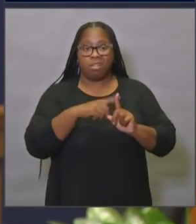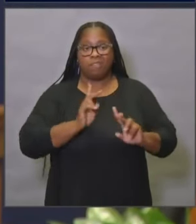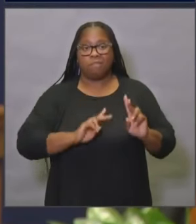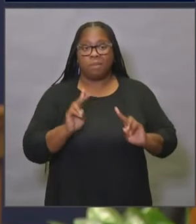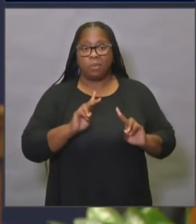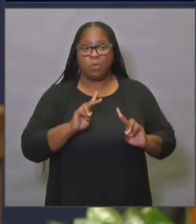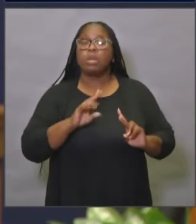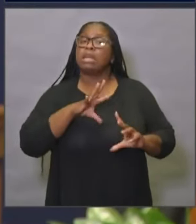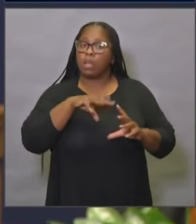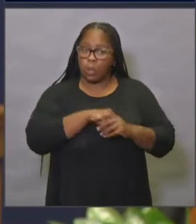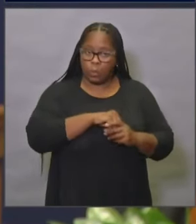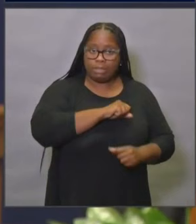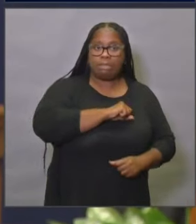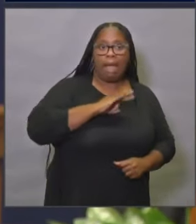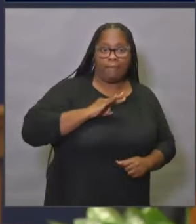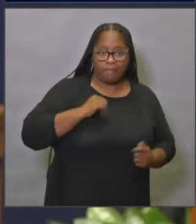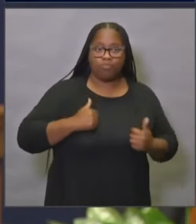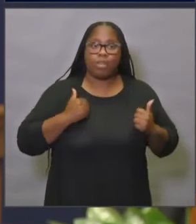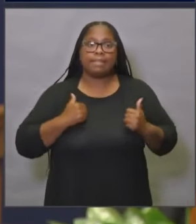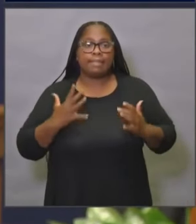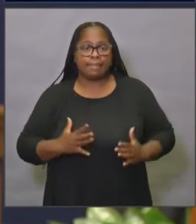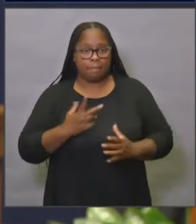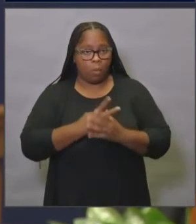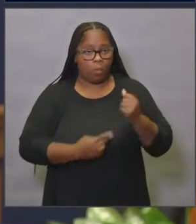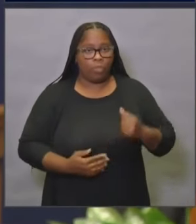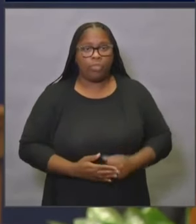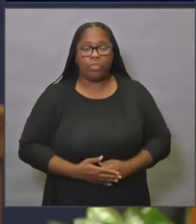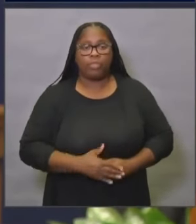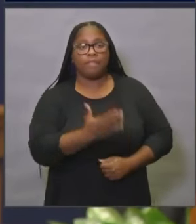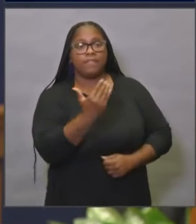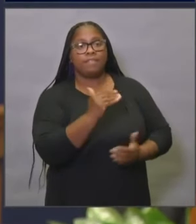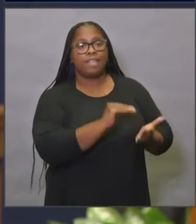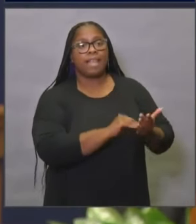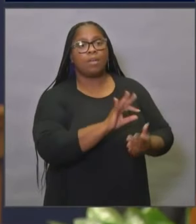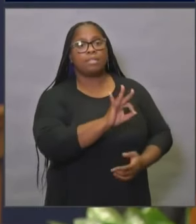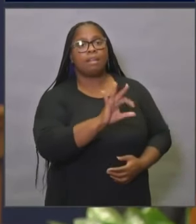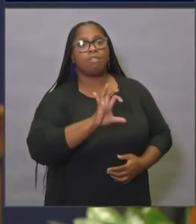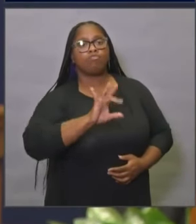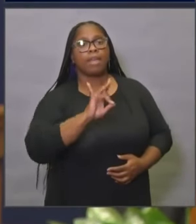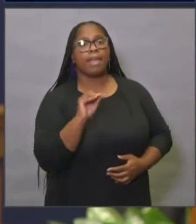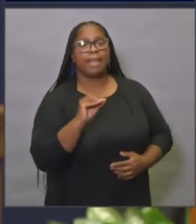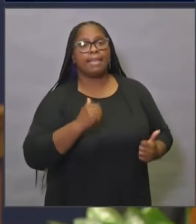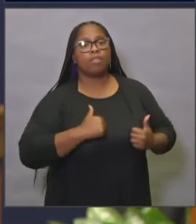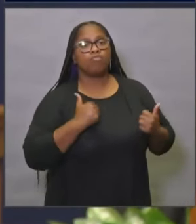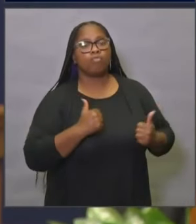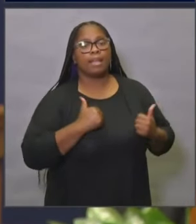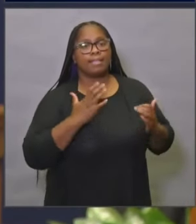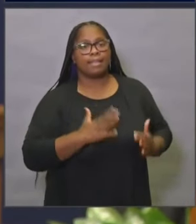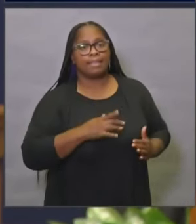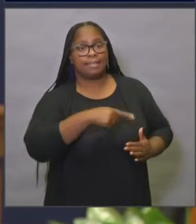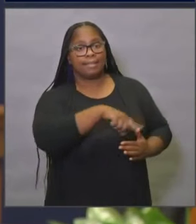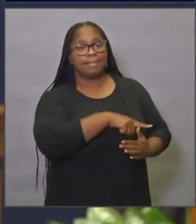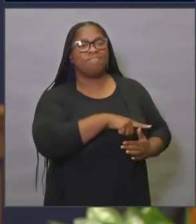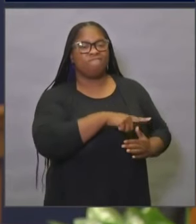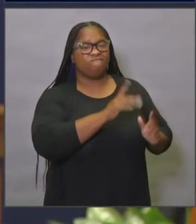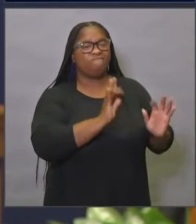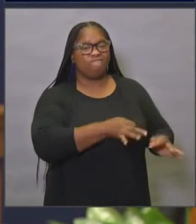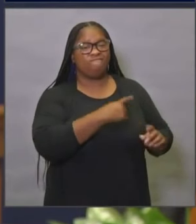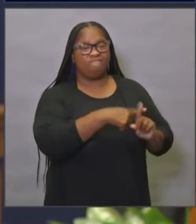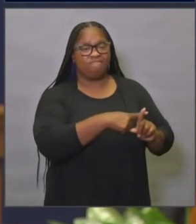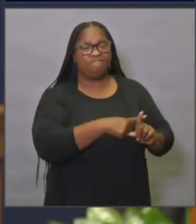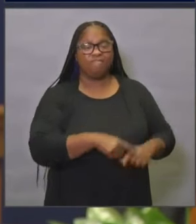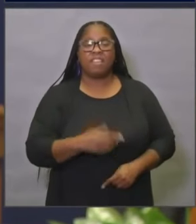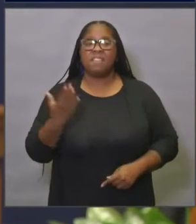both staff and residents. 15,980 of these confirmed cases are residents, and